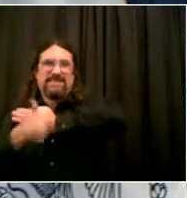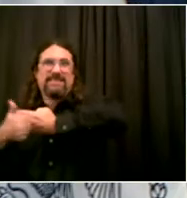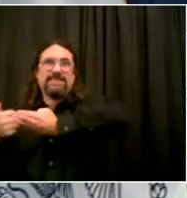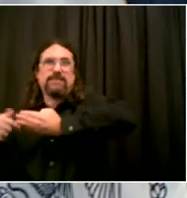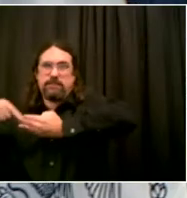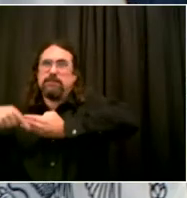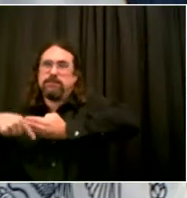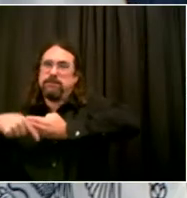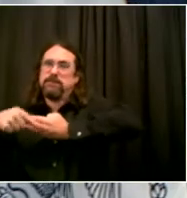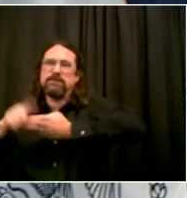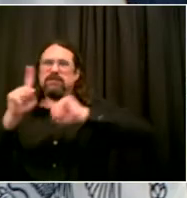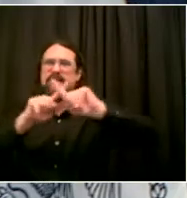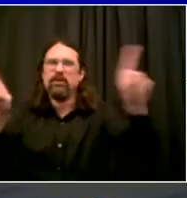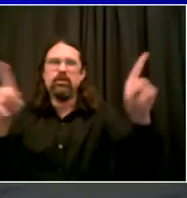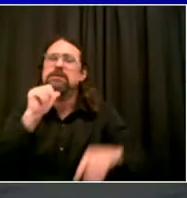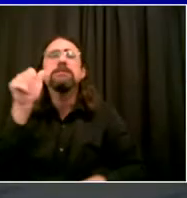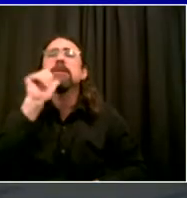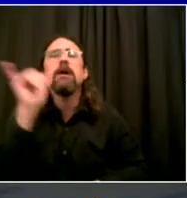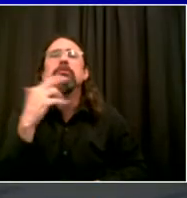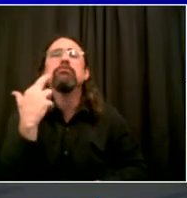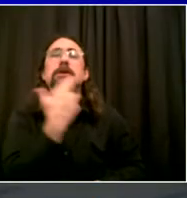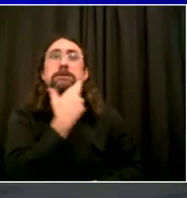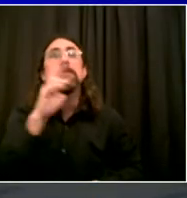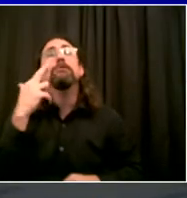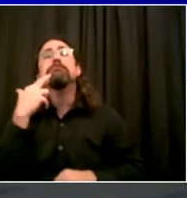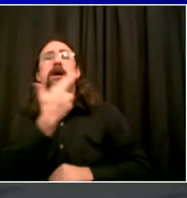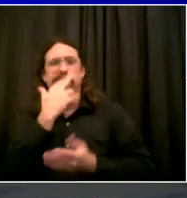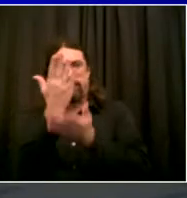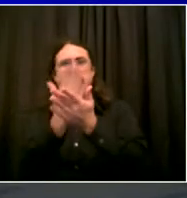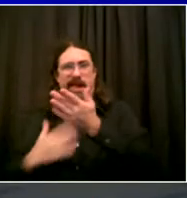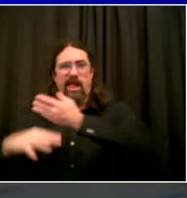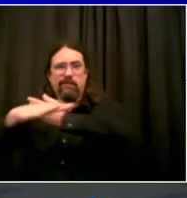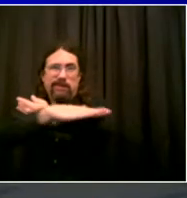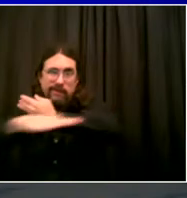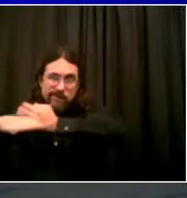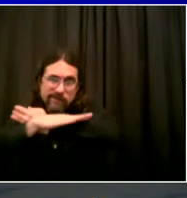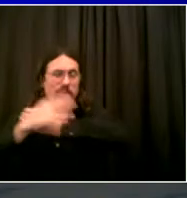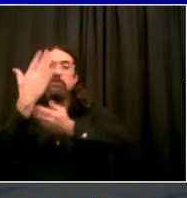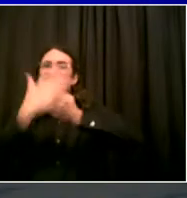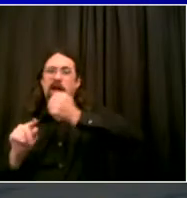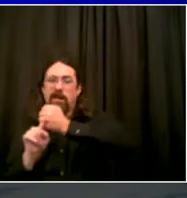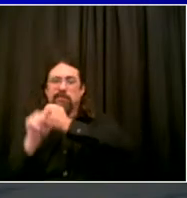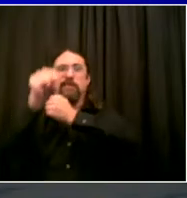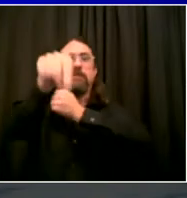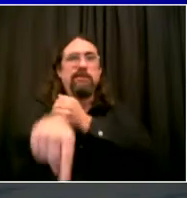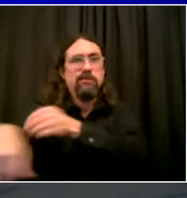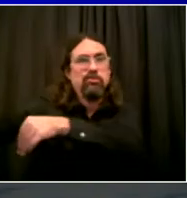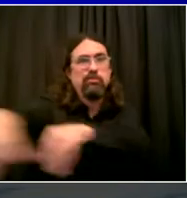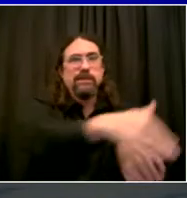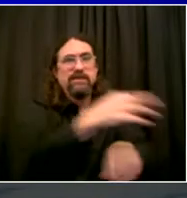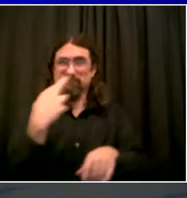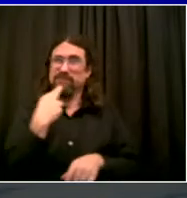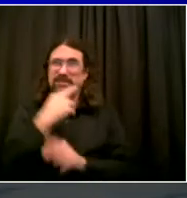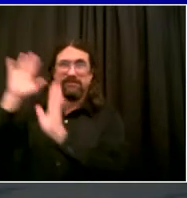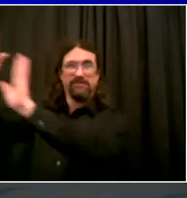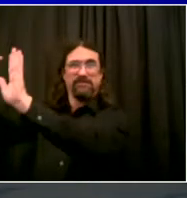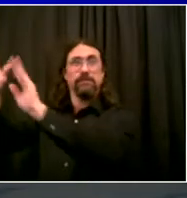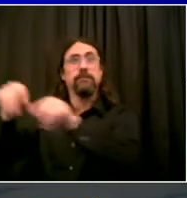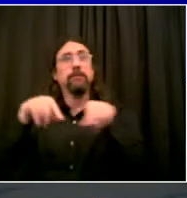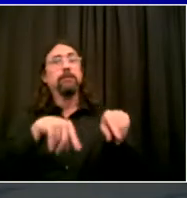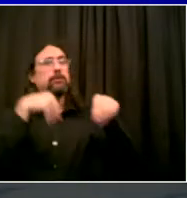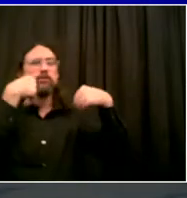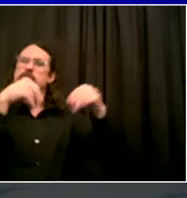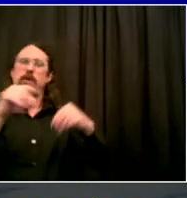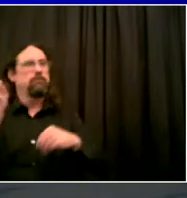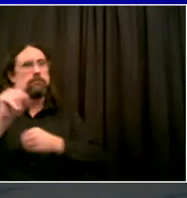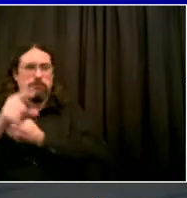stores can expand further. Margaret, you go ahead. Yes, Mayor. That's exactly right. The program is focused on the sidewalk. So